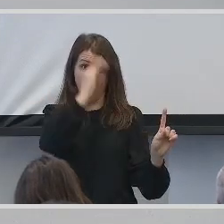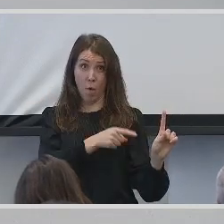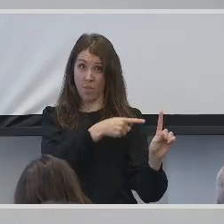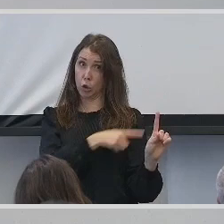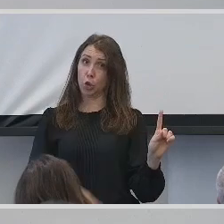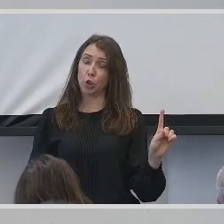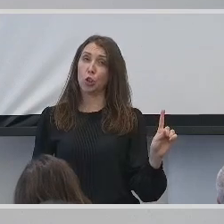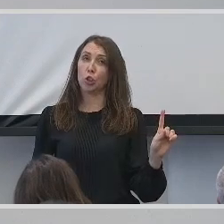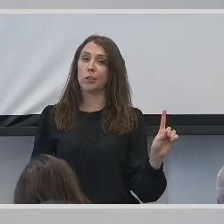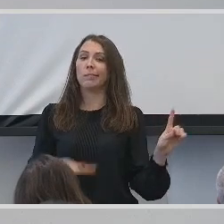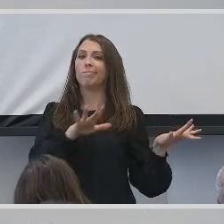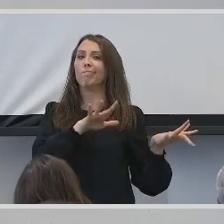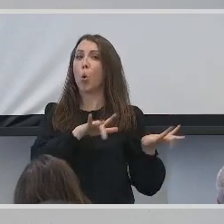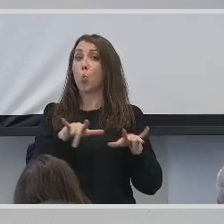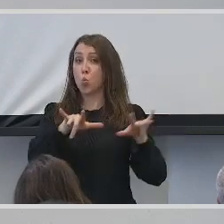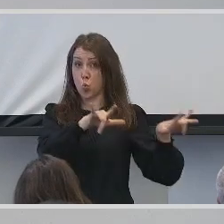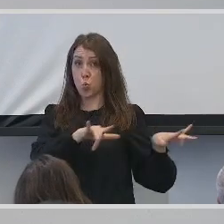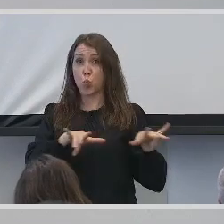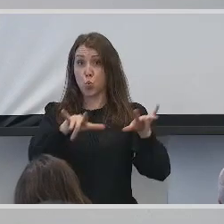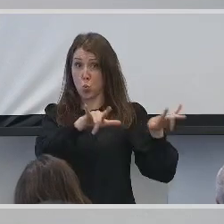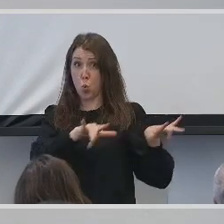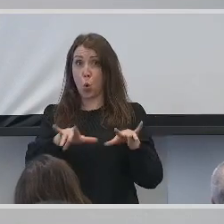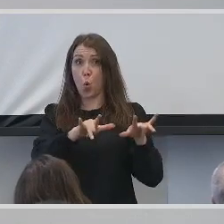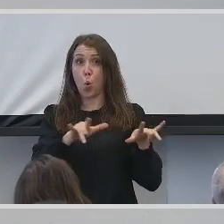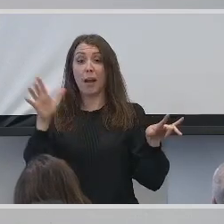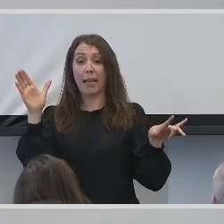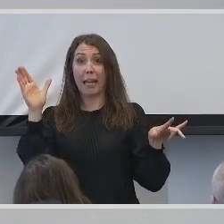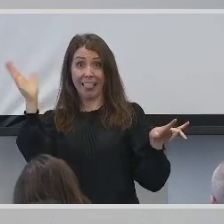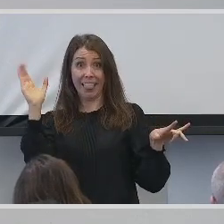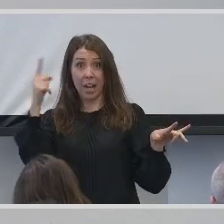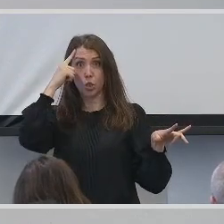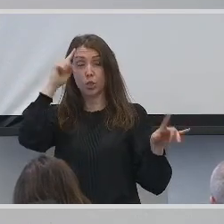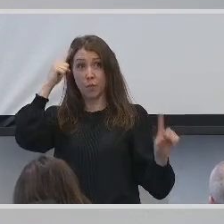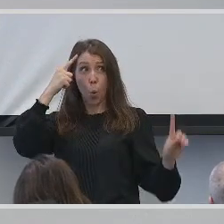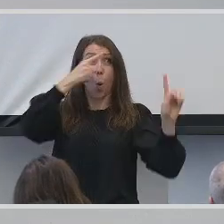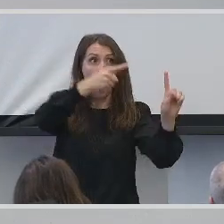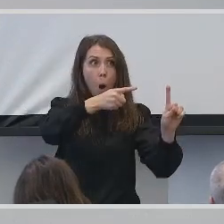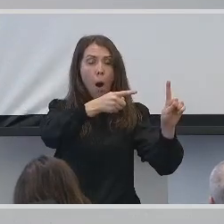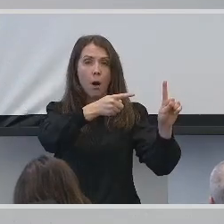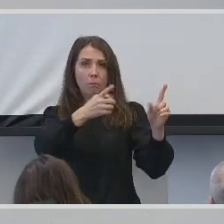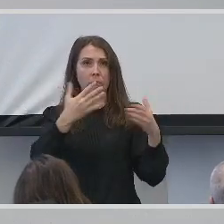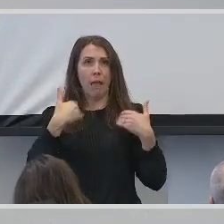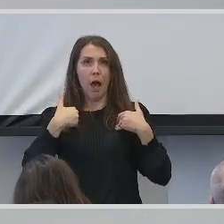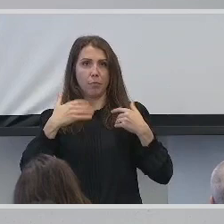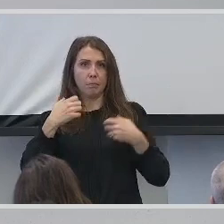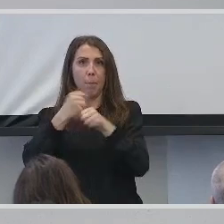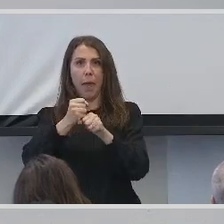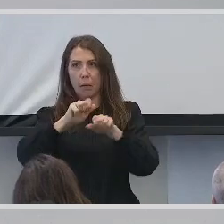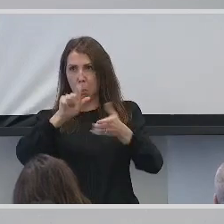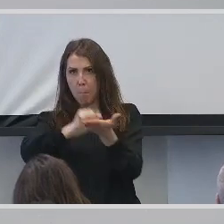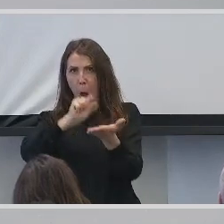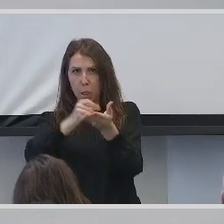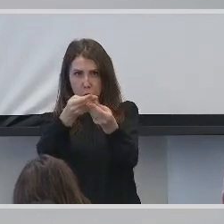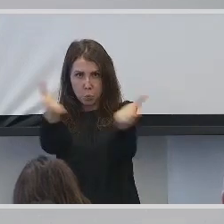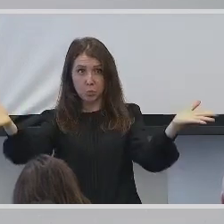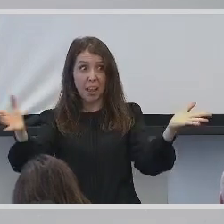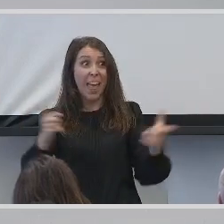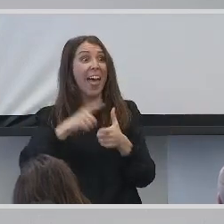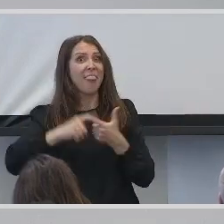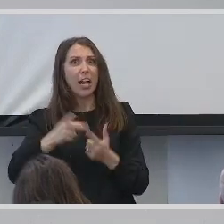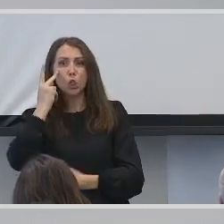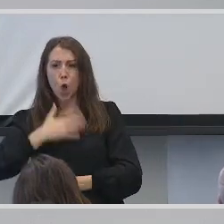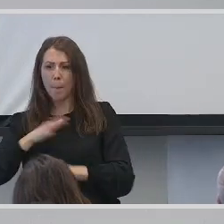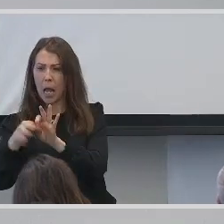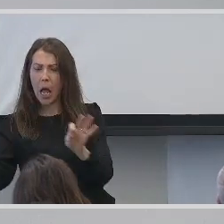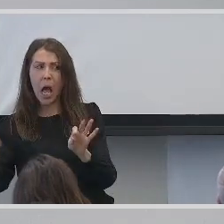had been recording his lectures with the intention of publishing them, and when he saw my accommodation, he demanded that I e-mail him all